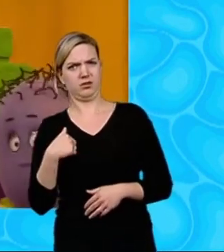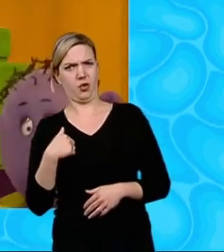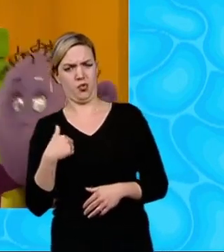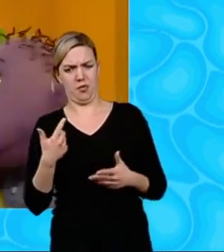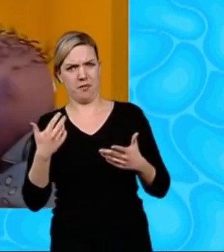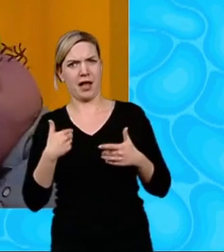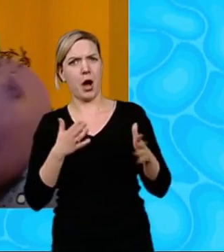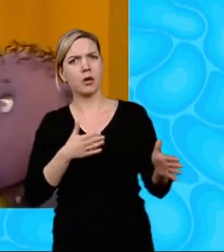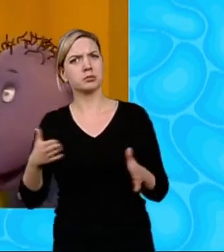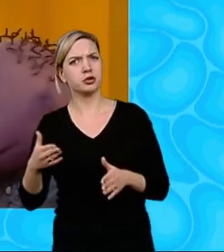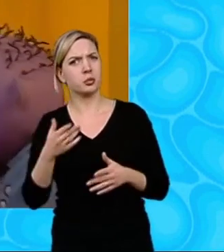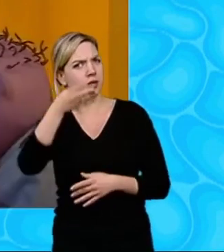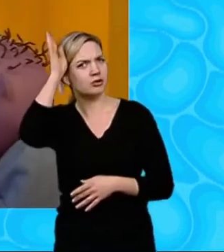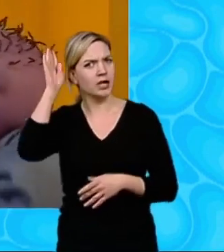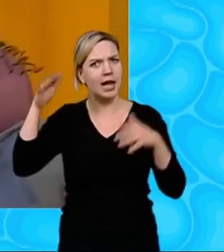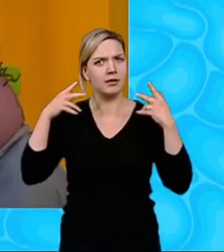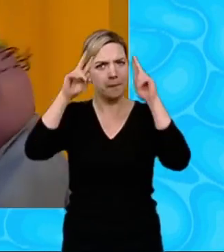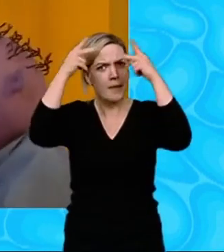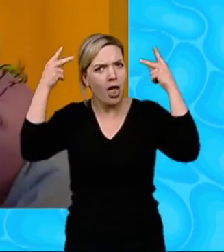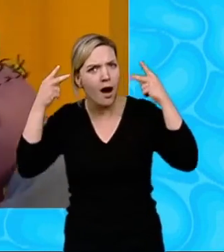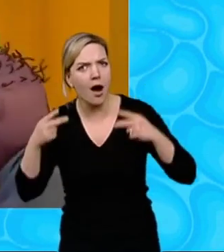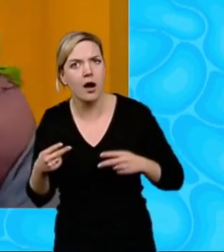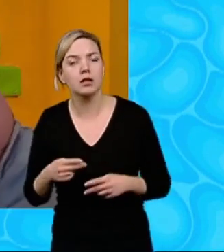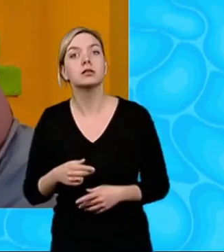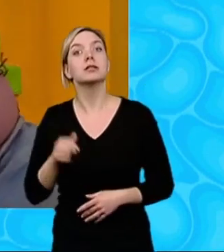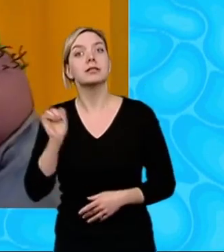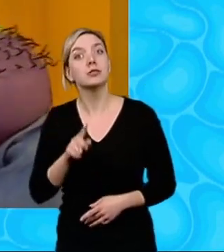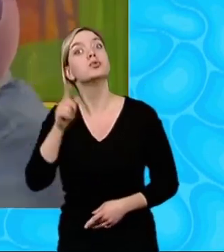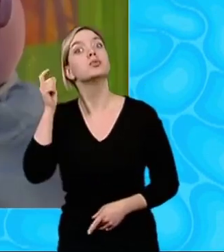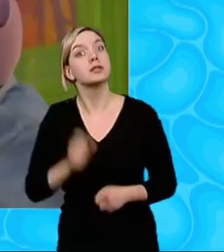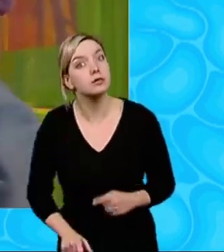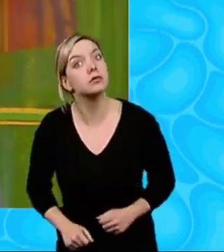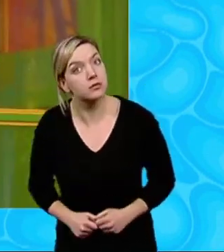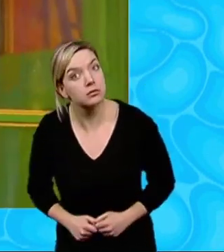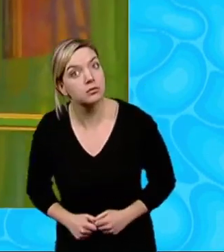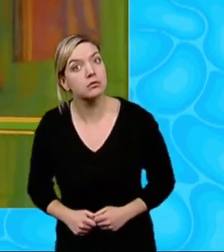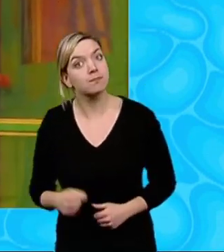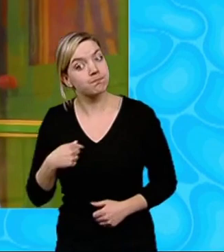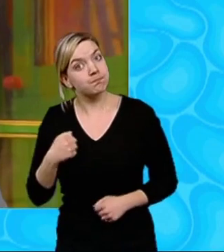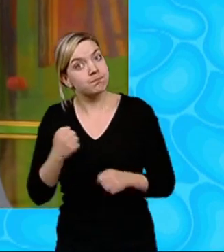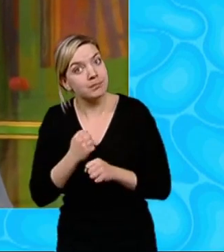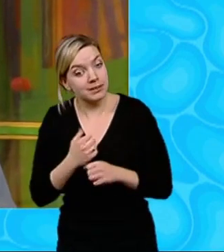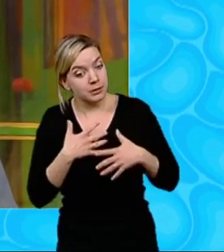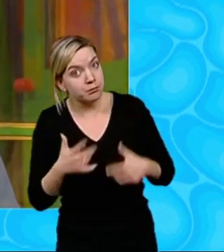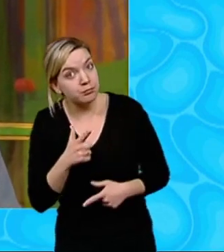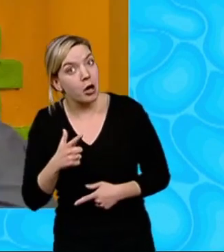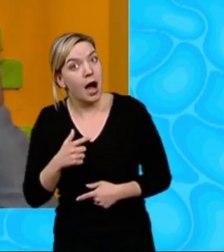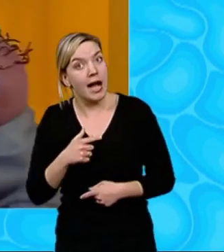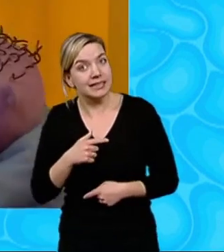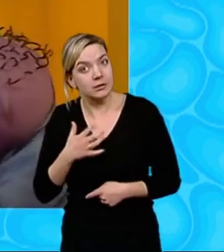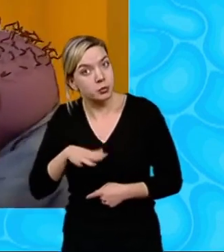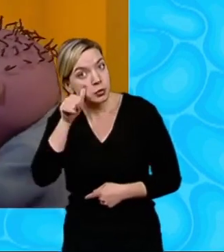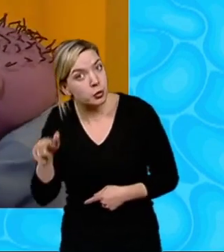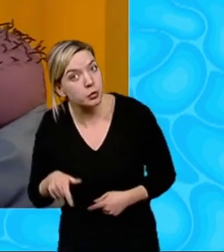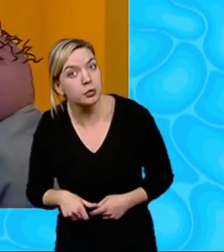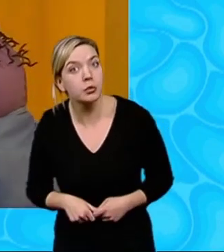playing hospitals with Jake and Bella Yes, you did, Fizz Fizz, I'm making Doodles my surprise in the garden Oh,